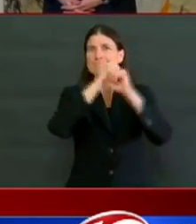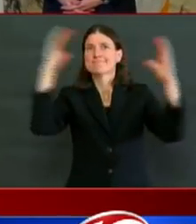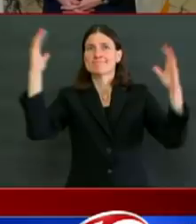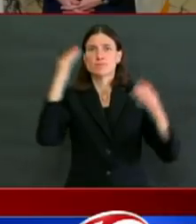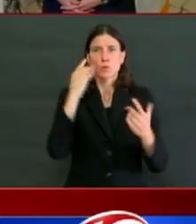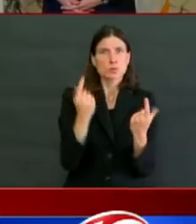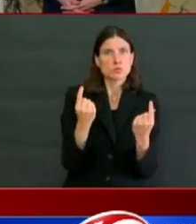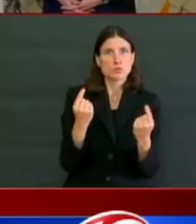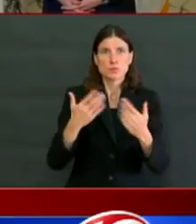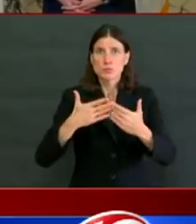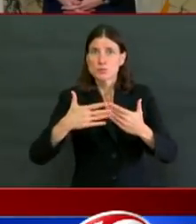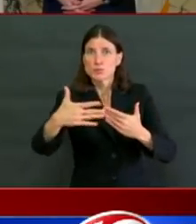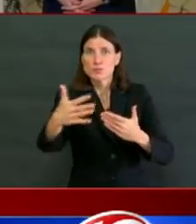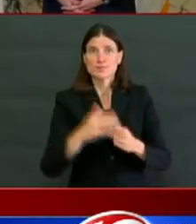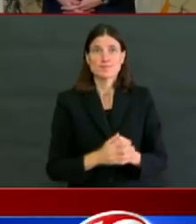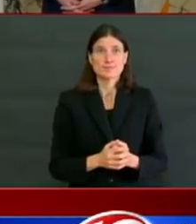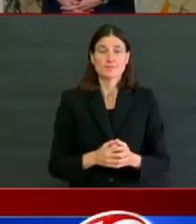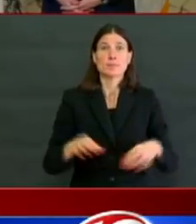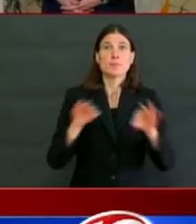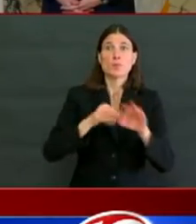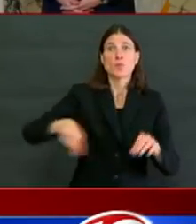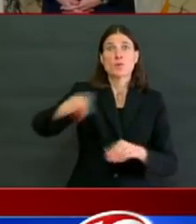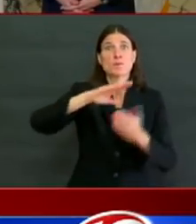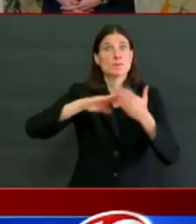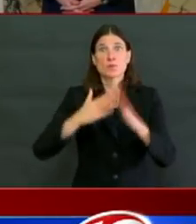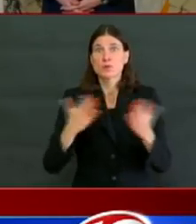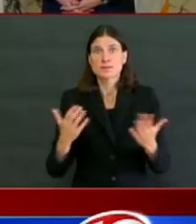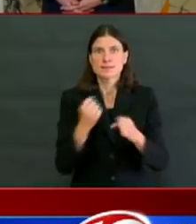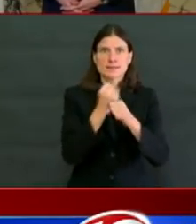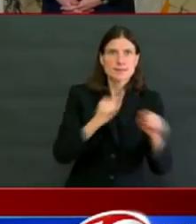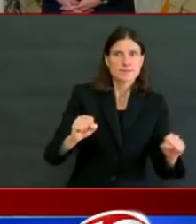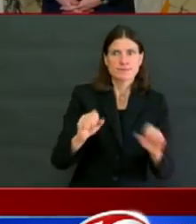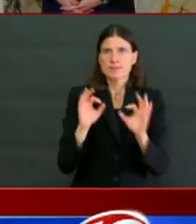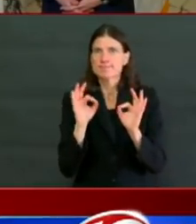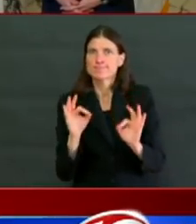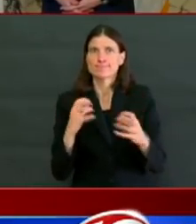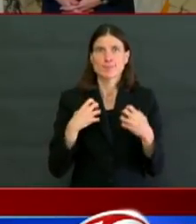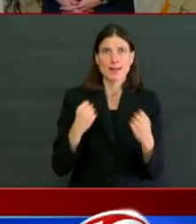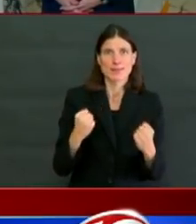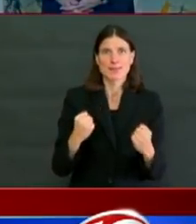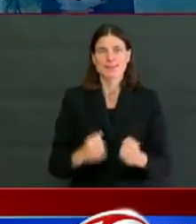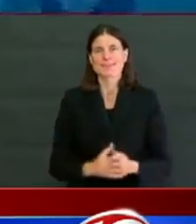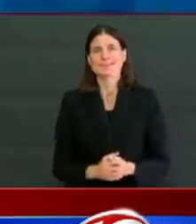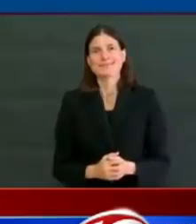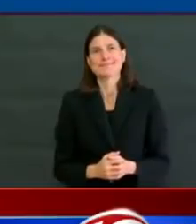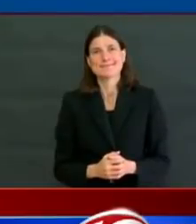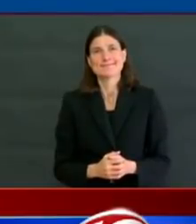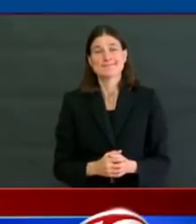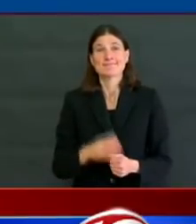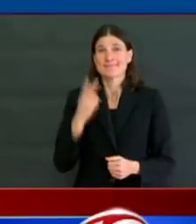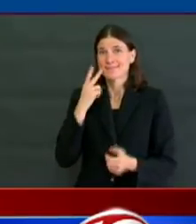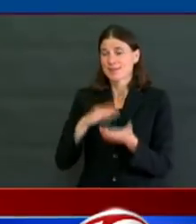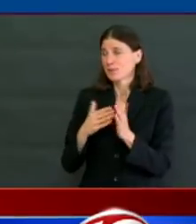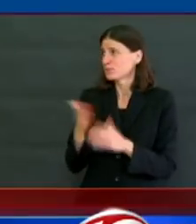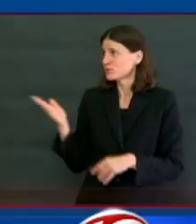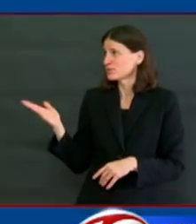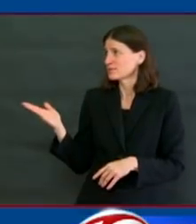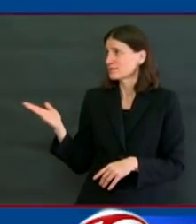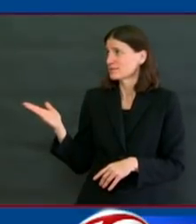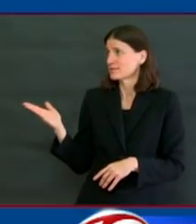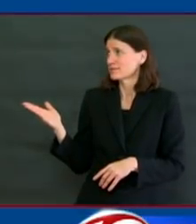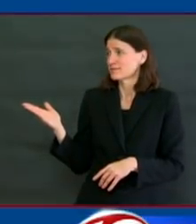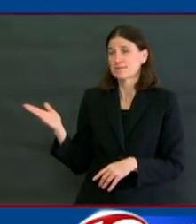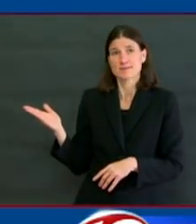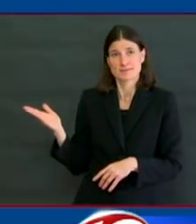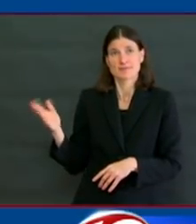and as healthy as possible. We'll begin with the cases. You can see the cases on the screen, the data on the screen.